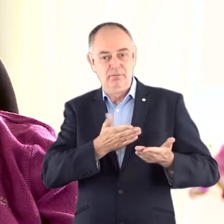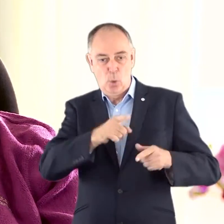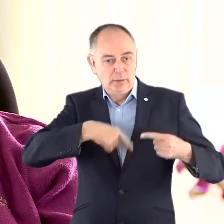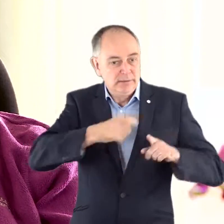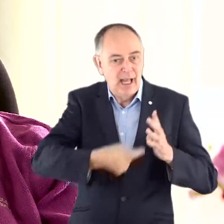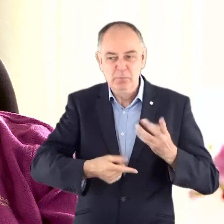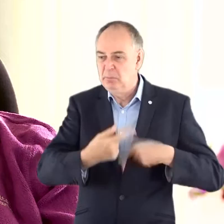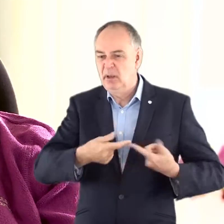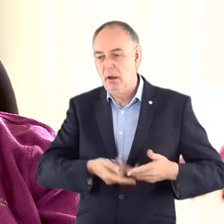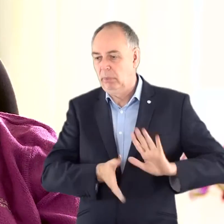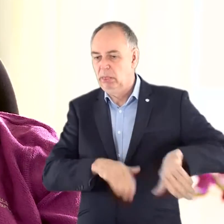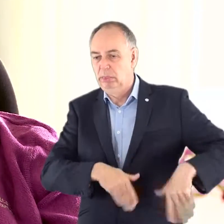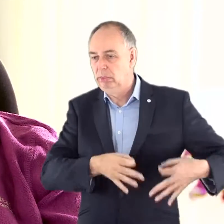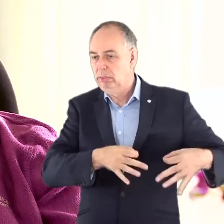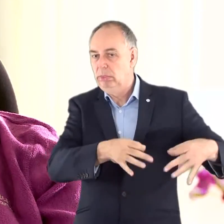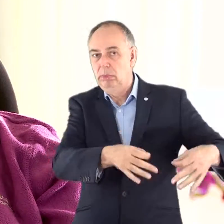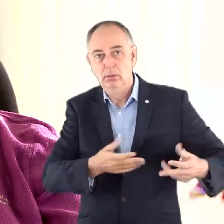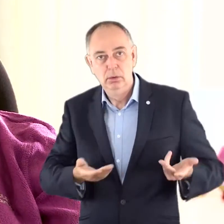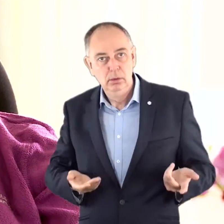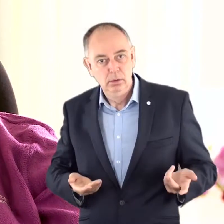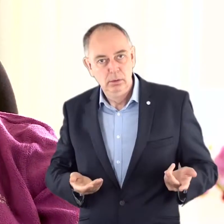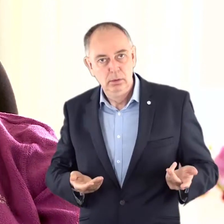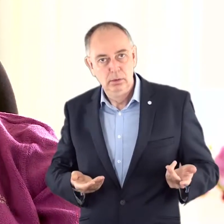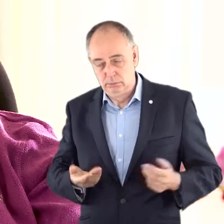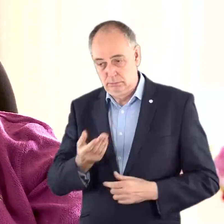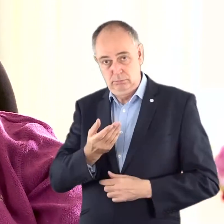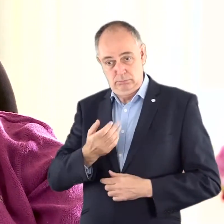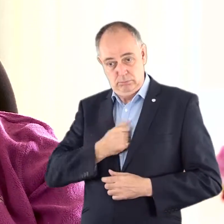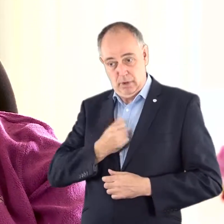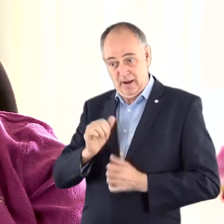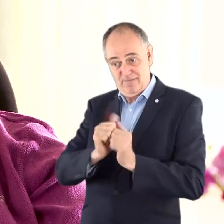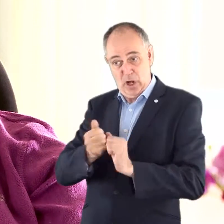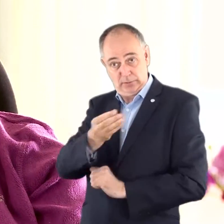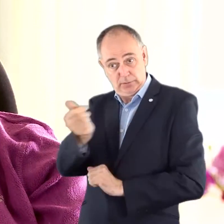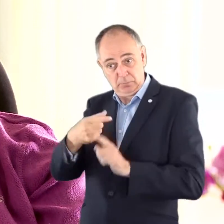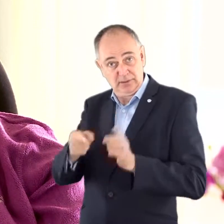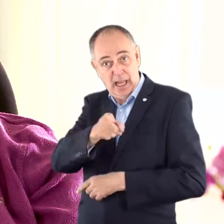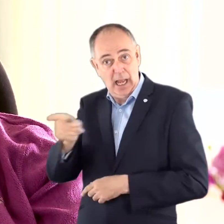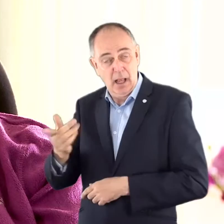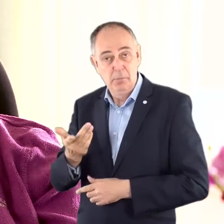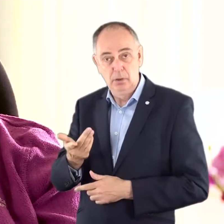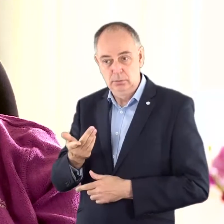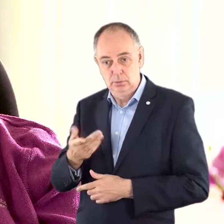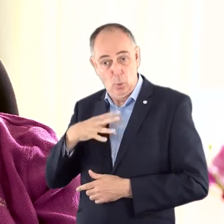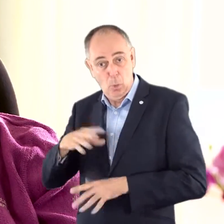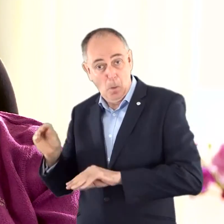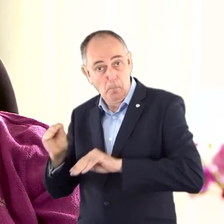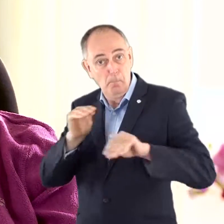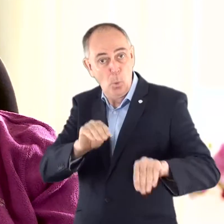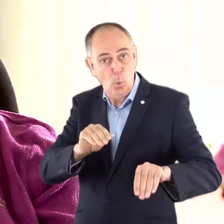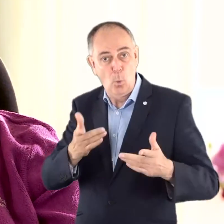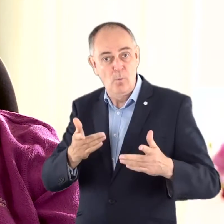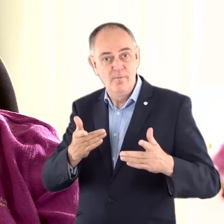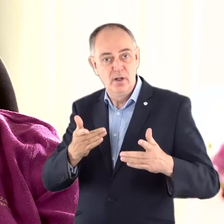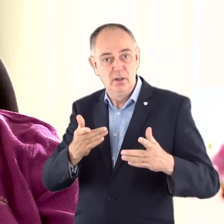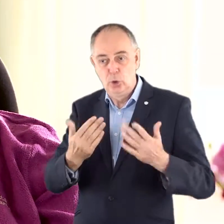some of my friends who want to move into independent homes will not be able